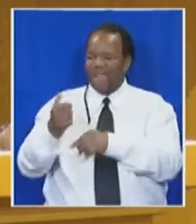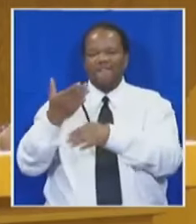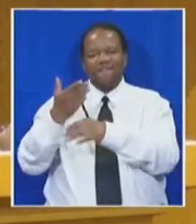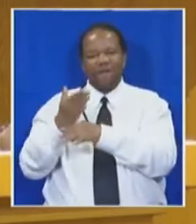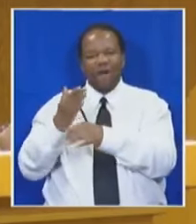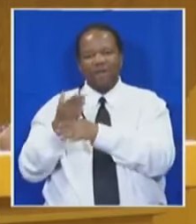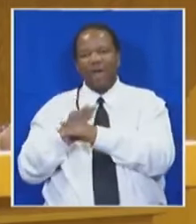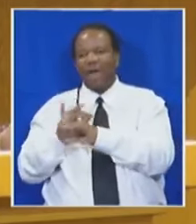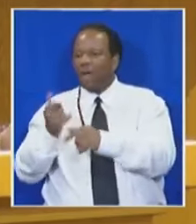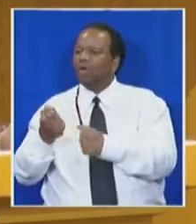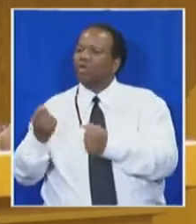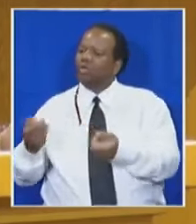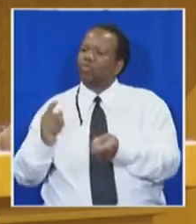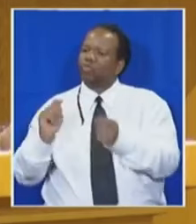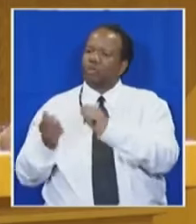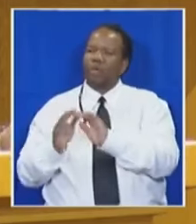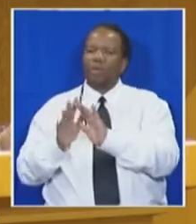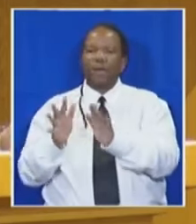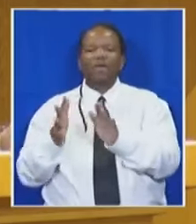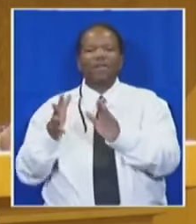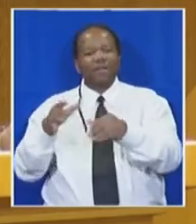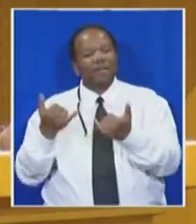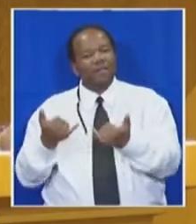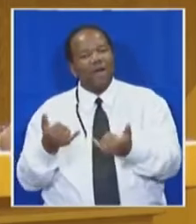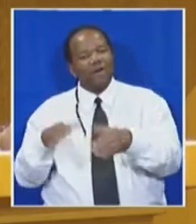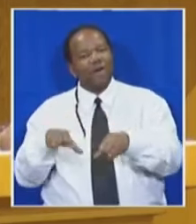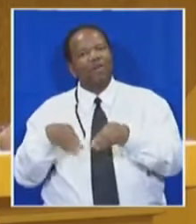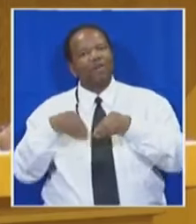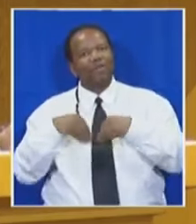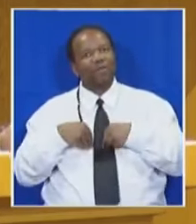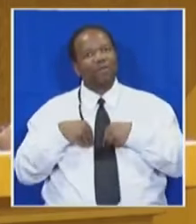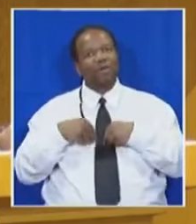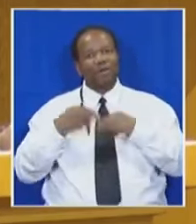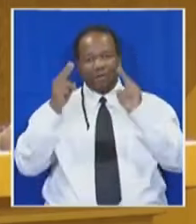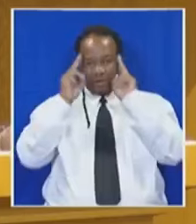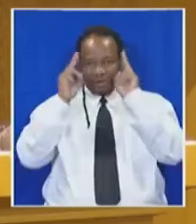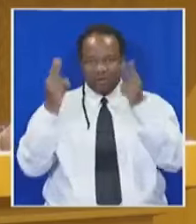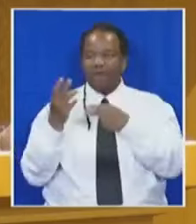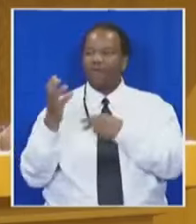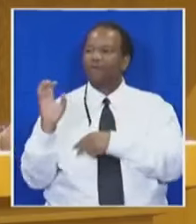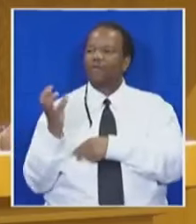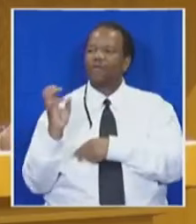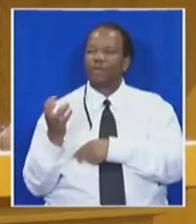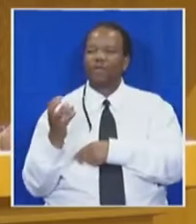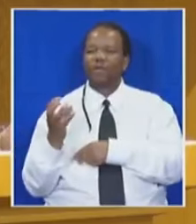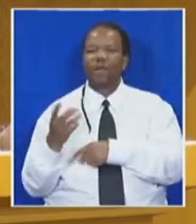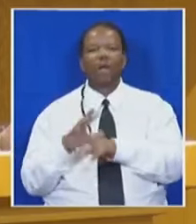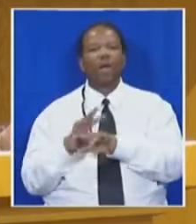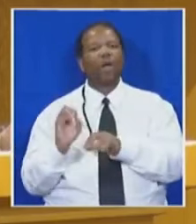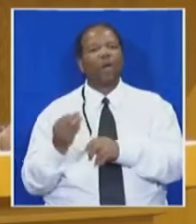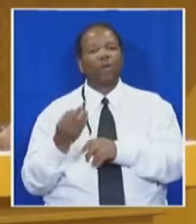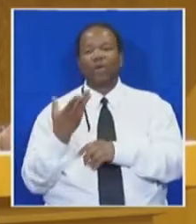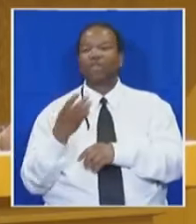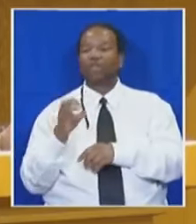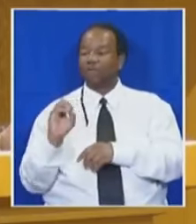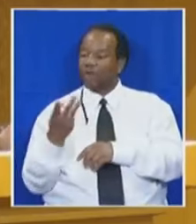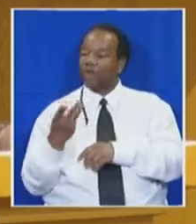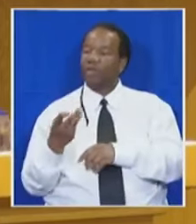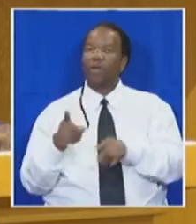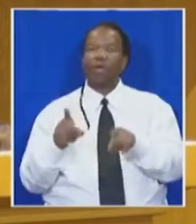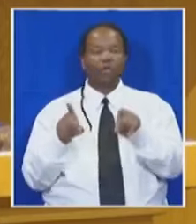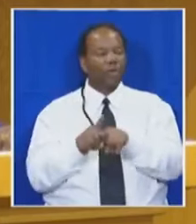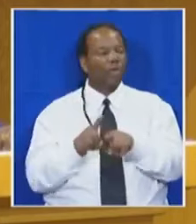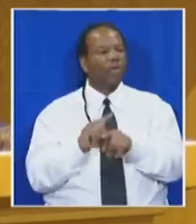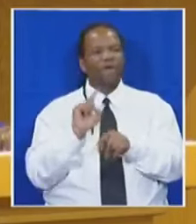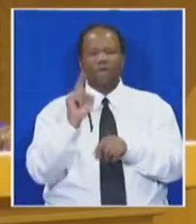all expectations when she had been accepted in the University of Free State. She was meant to become the first in her family to attend a university.